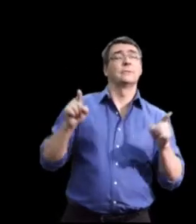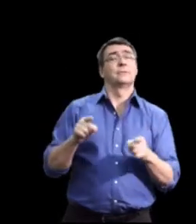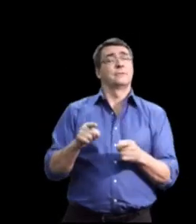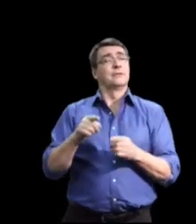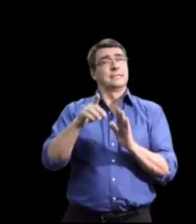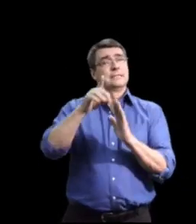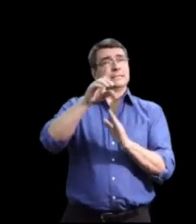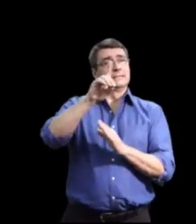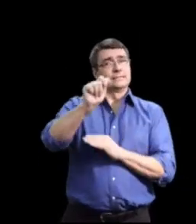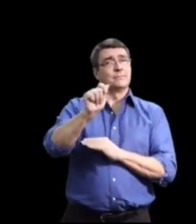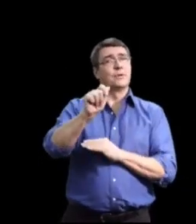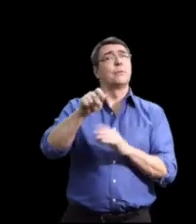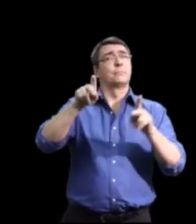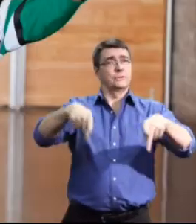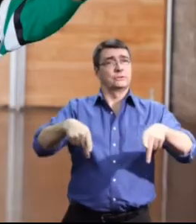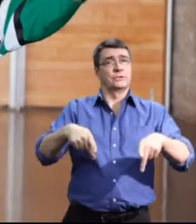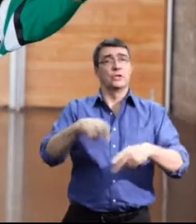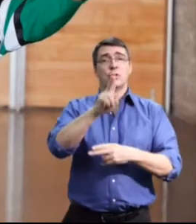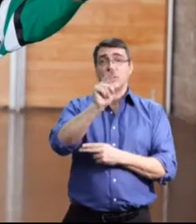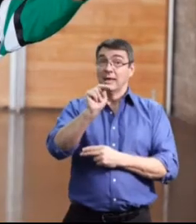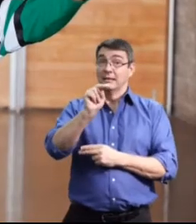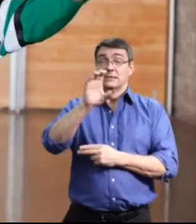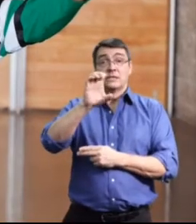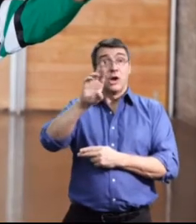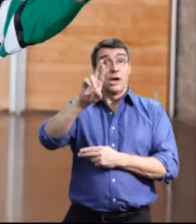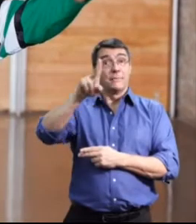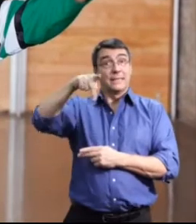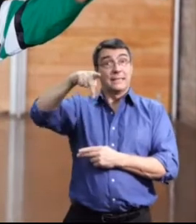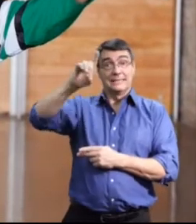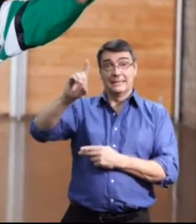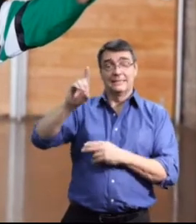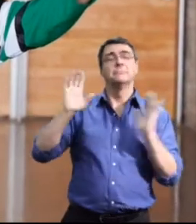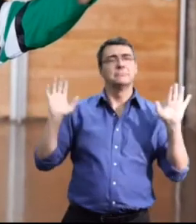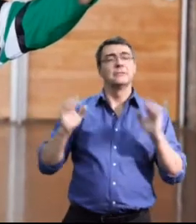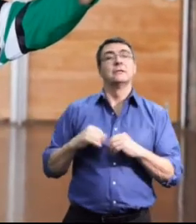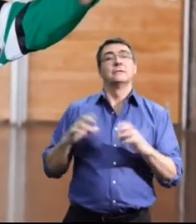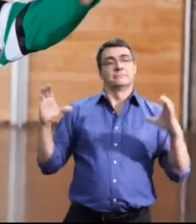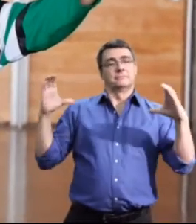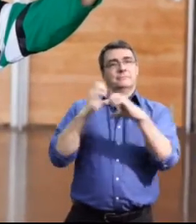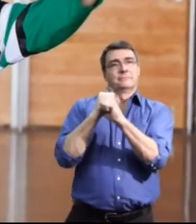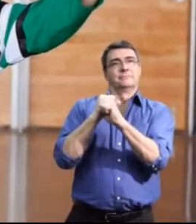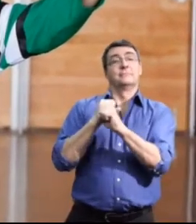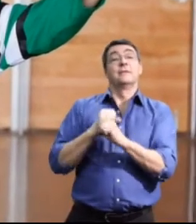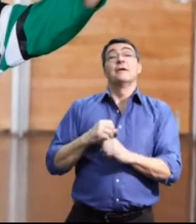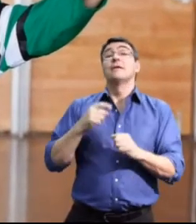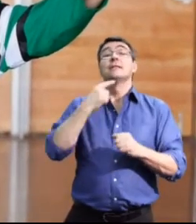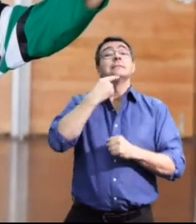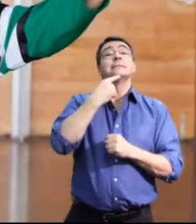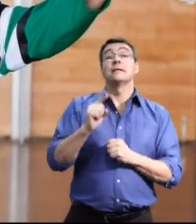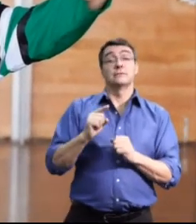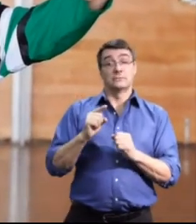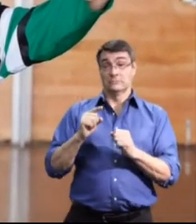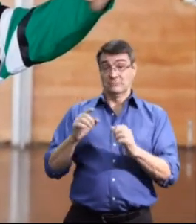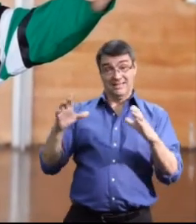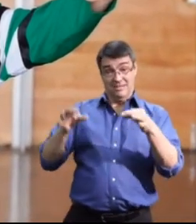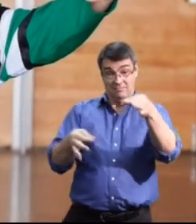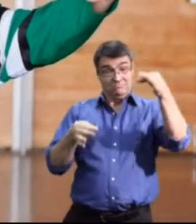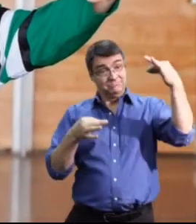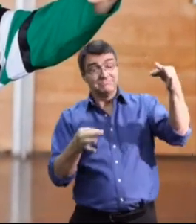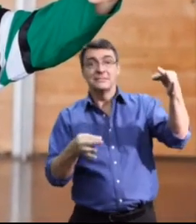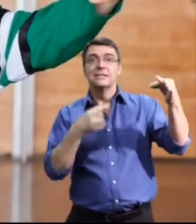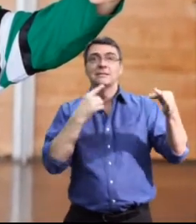Disabled Persons. This document illustrates that all persons with disabilities have the same